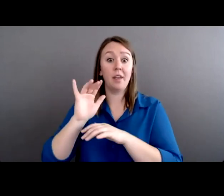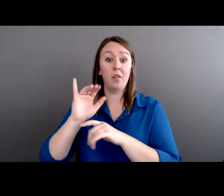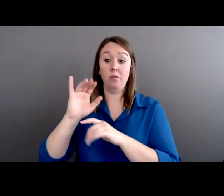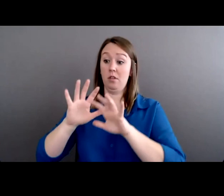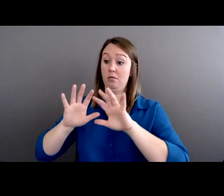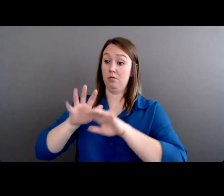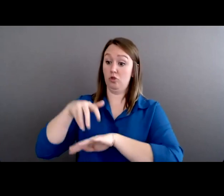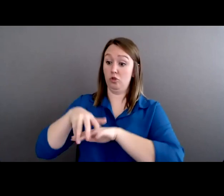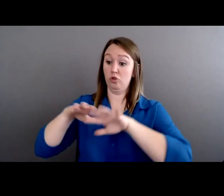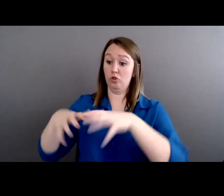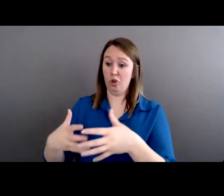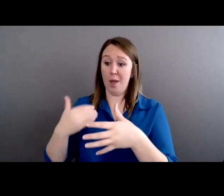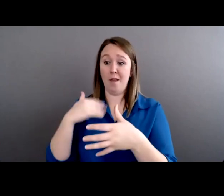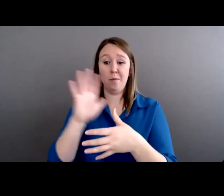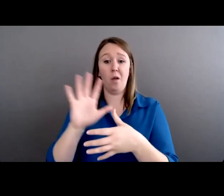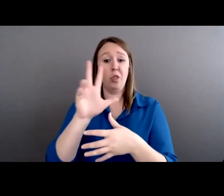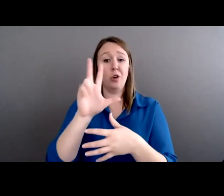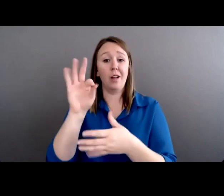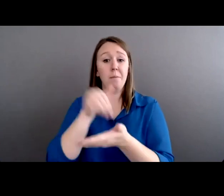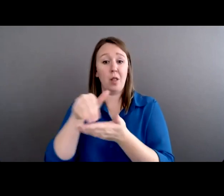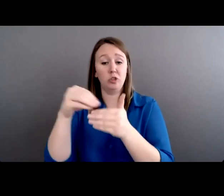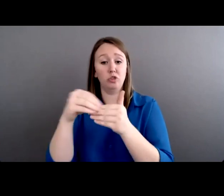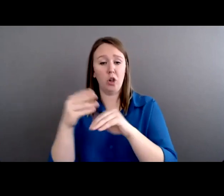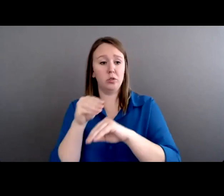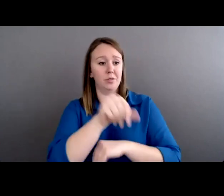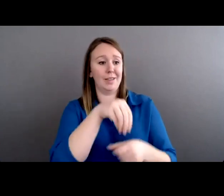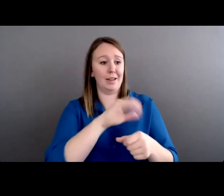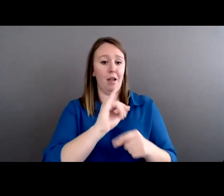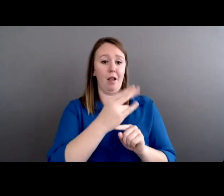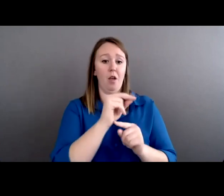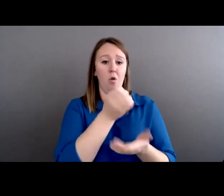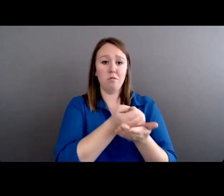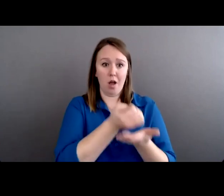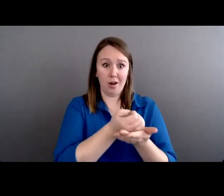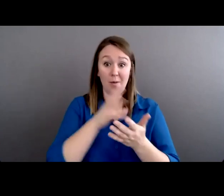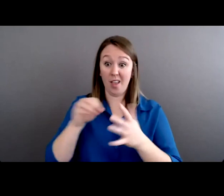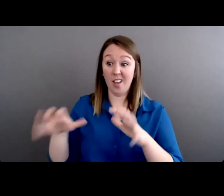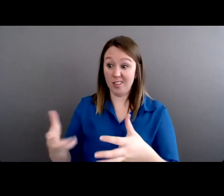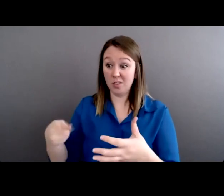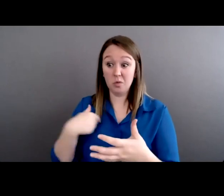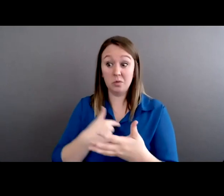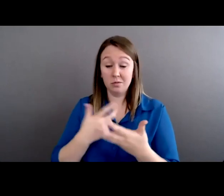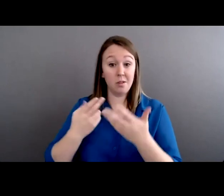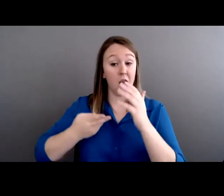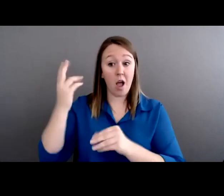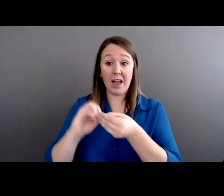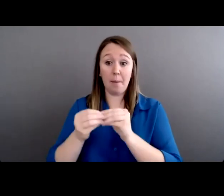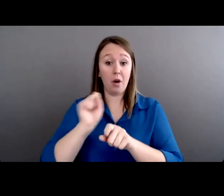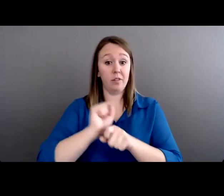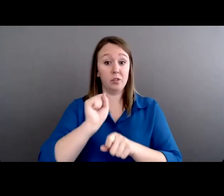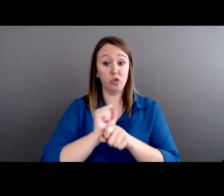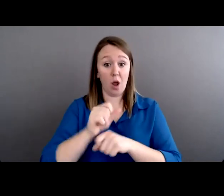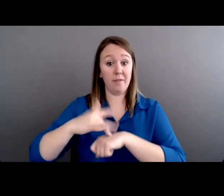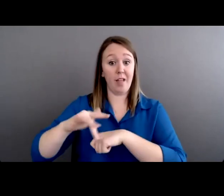economy and are some of the, like, singular highest employing organizations in their areas in their respective parts of